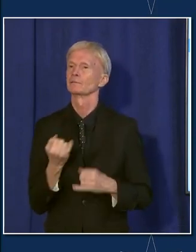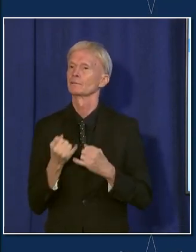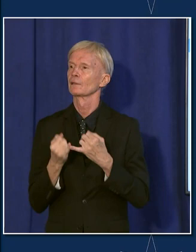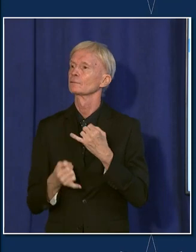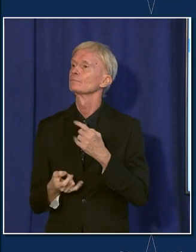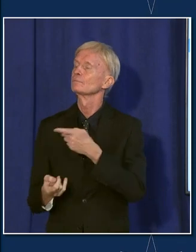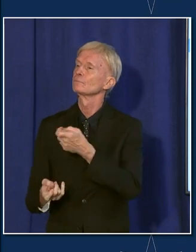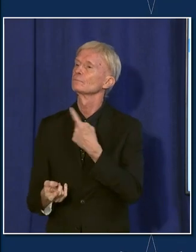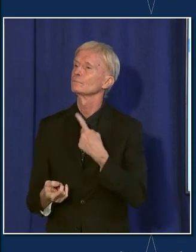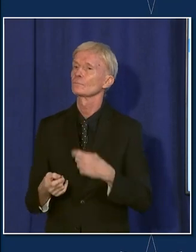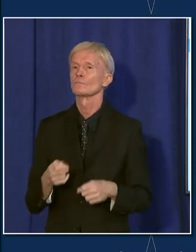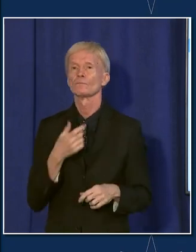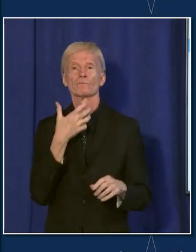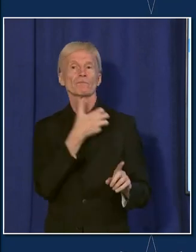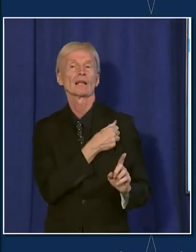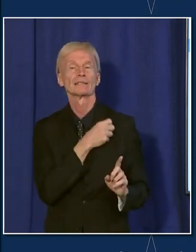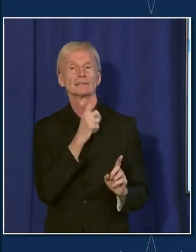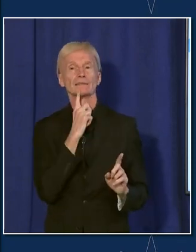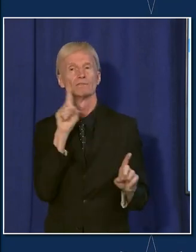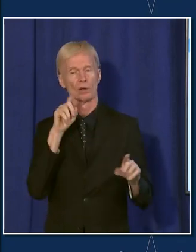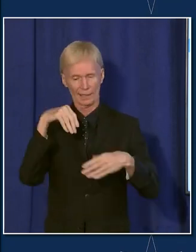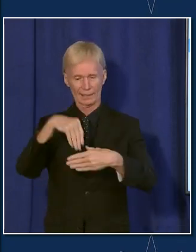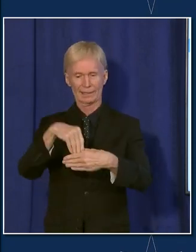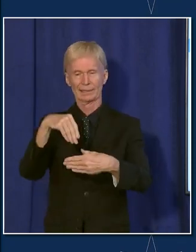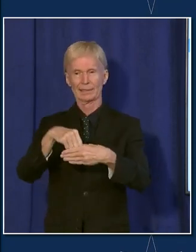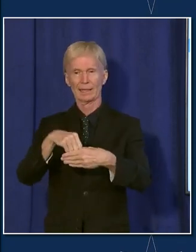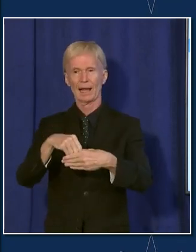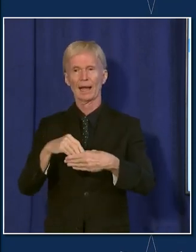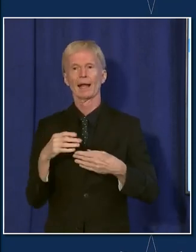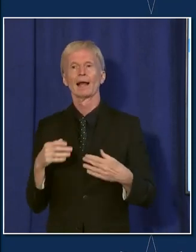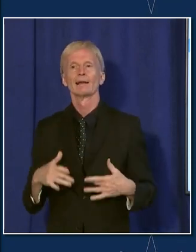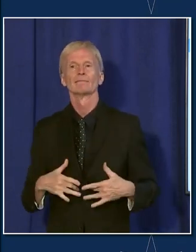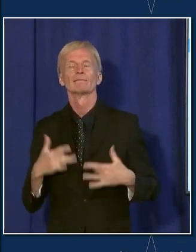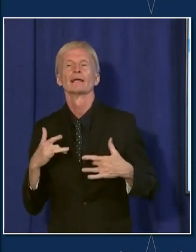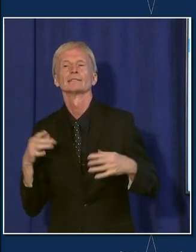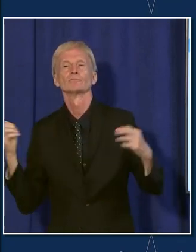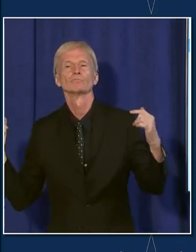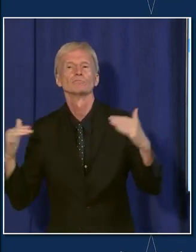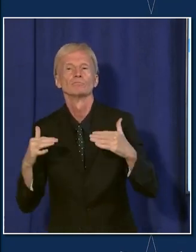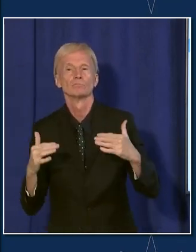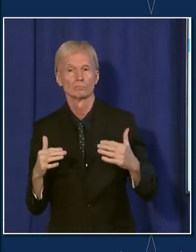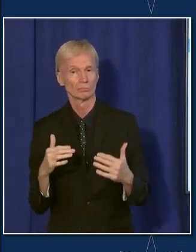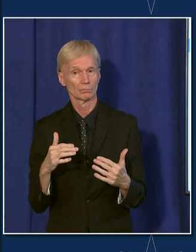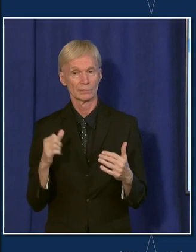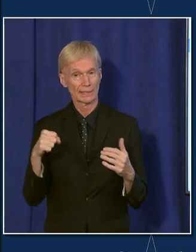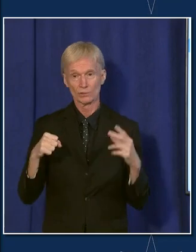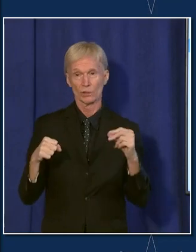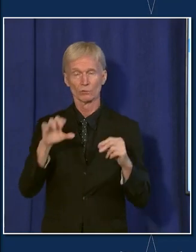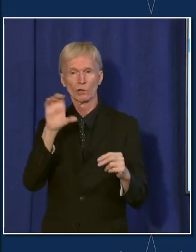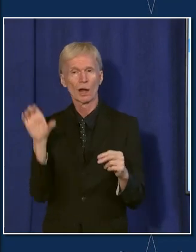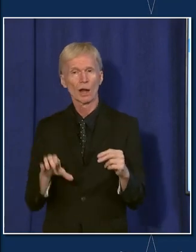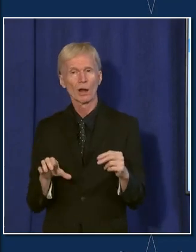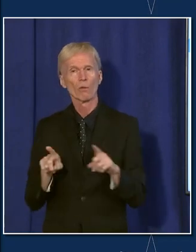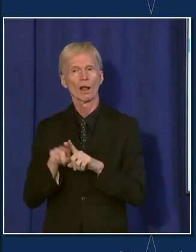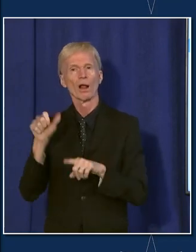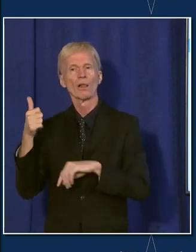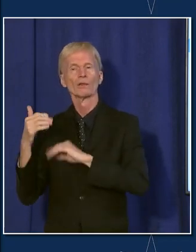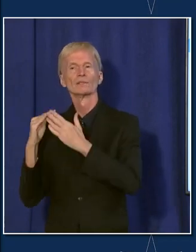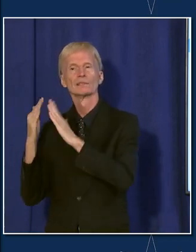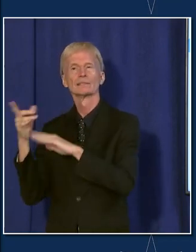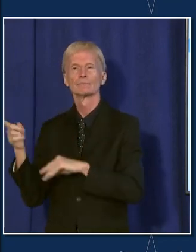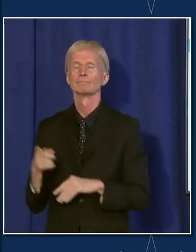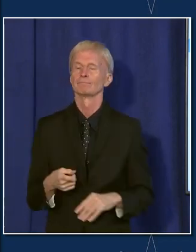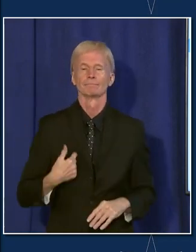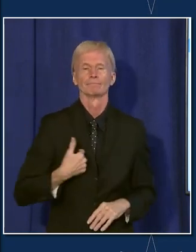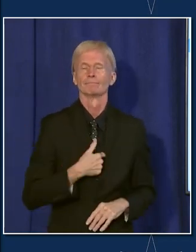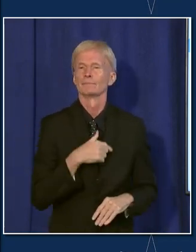A vaccine mandate for customers at indoor venues, as other cities have instituted, is that off the table in Chicago? It's not entirely off the